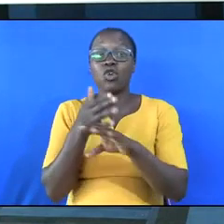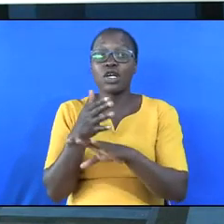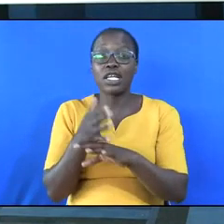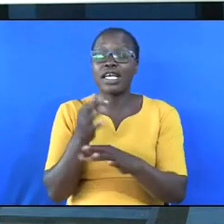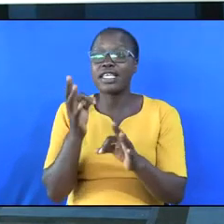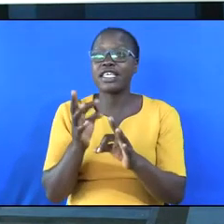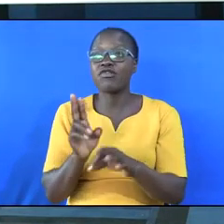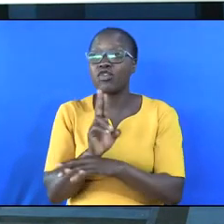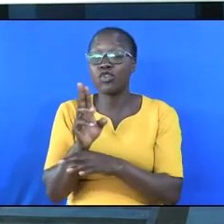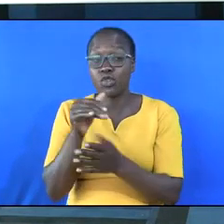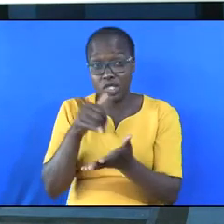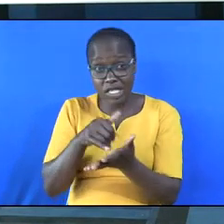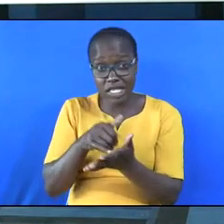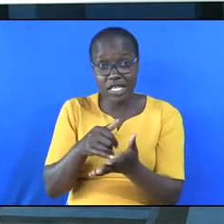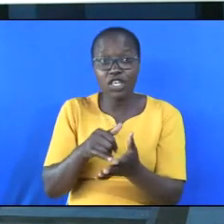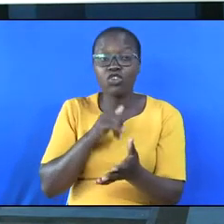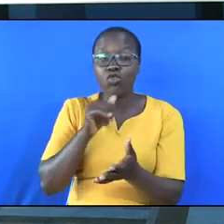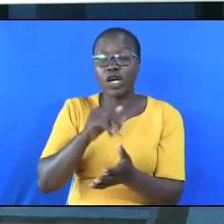is not wise.